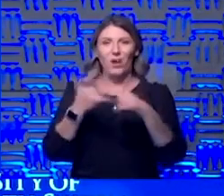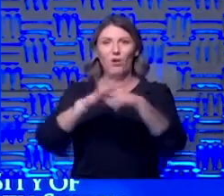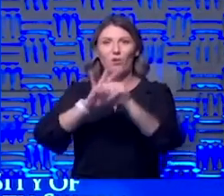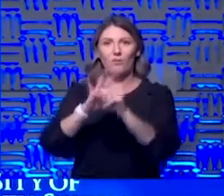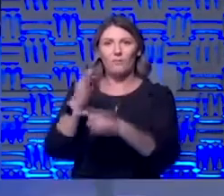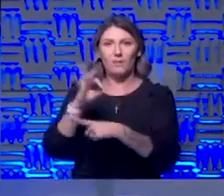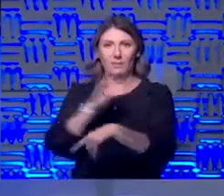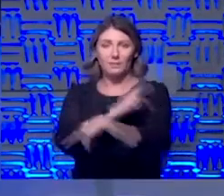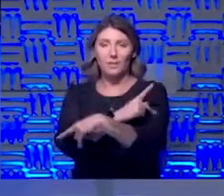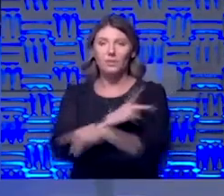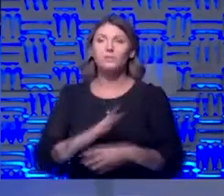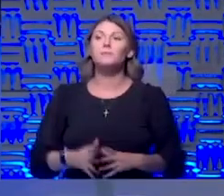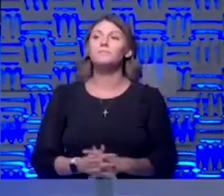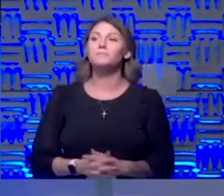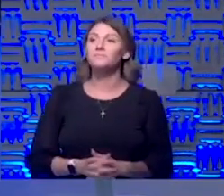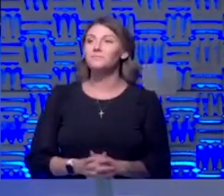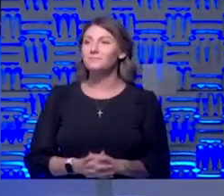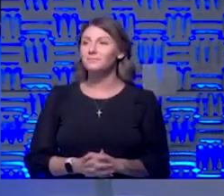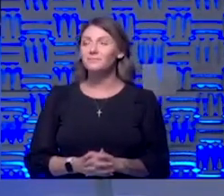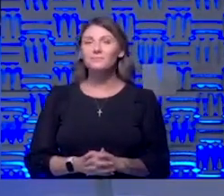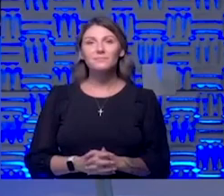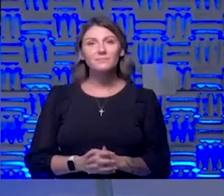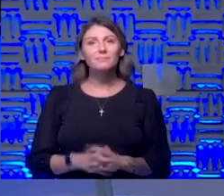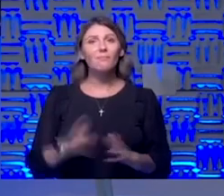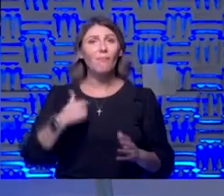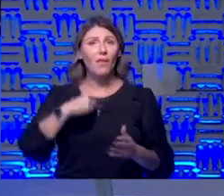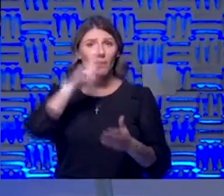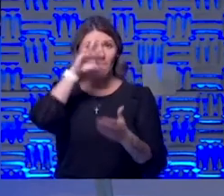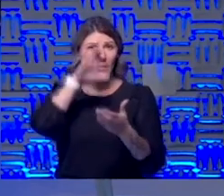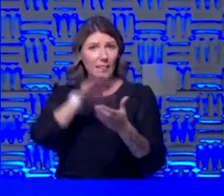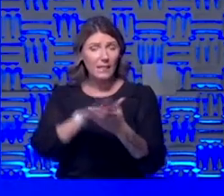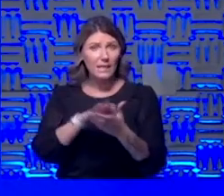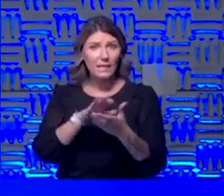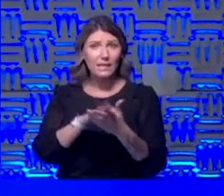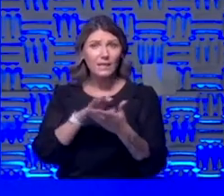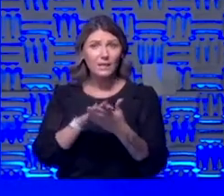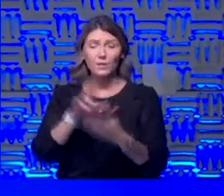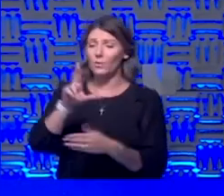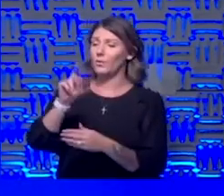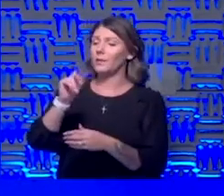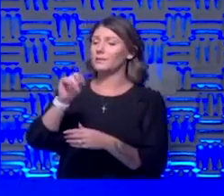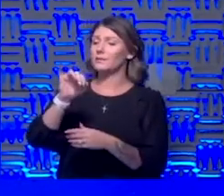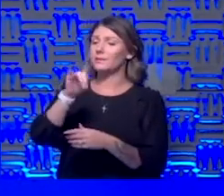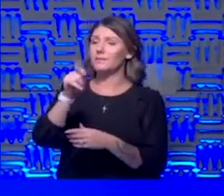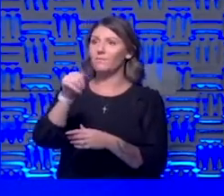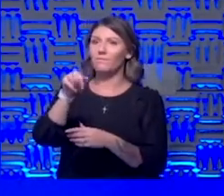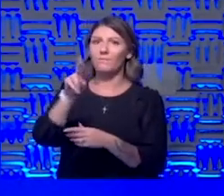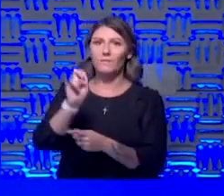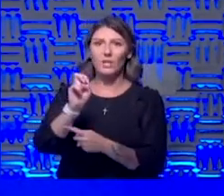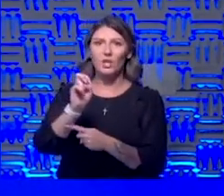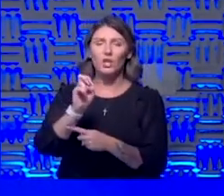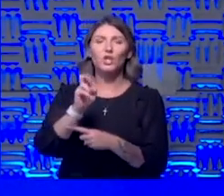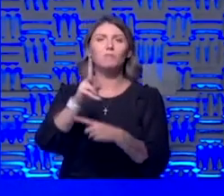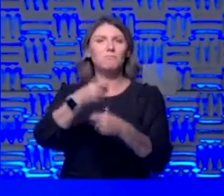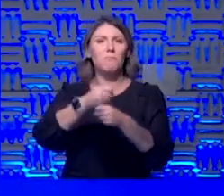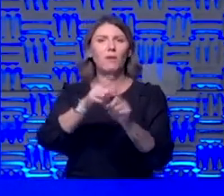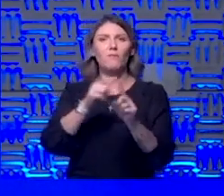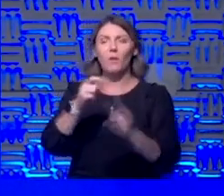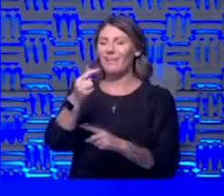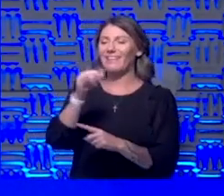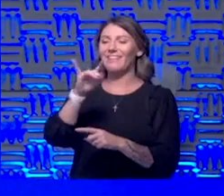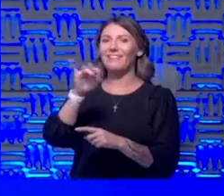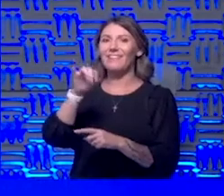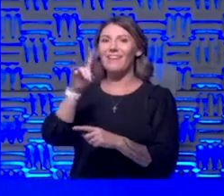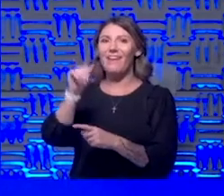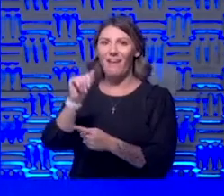patients yeah i i believe you know so remdesivir is a product of gilead i believe and i believe